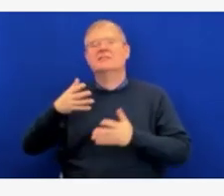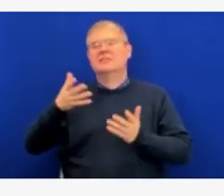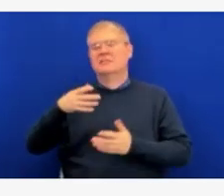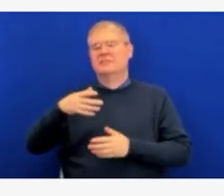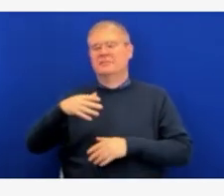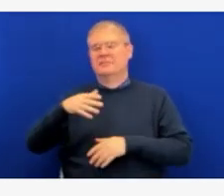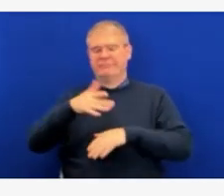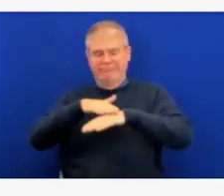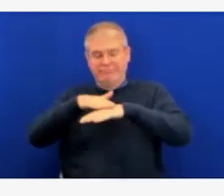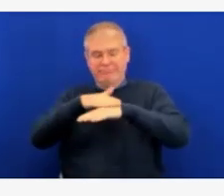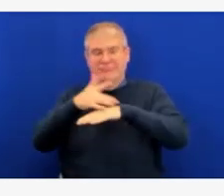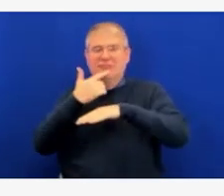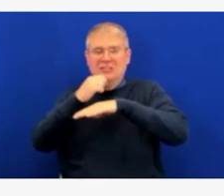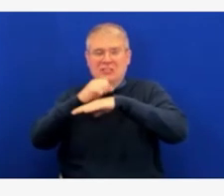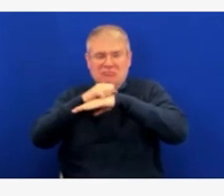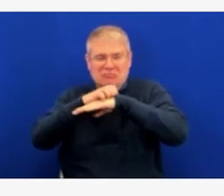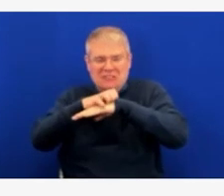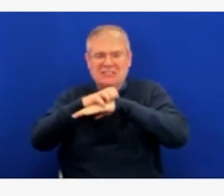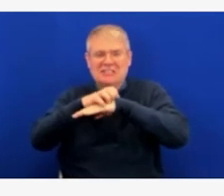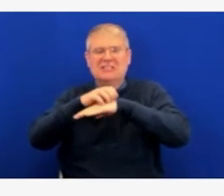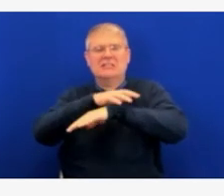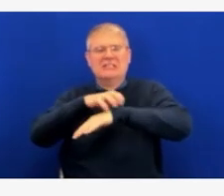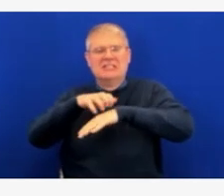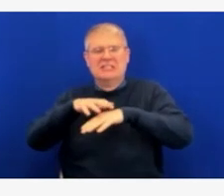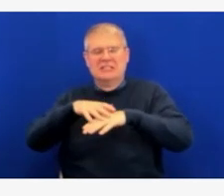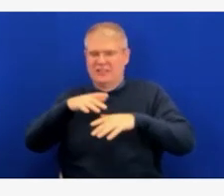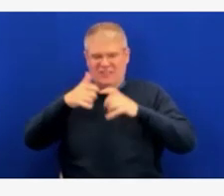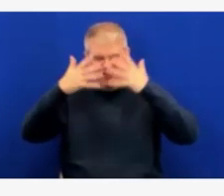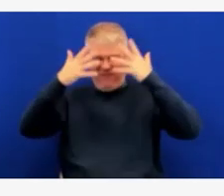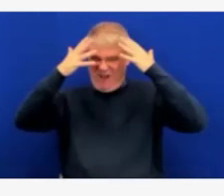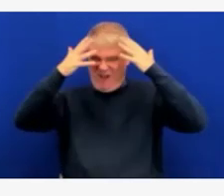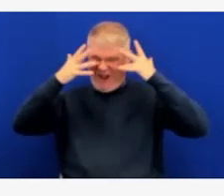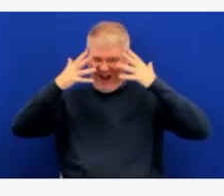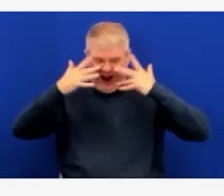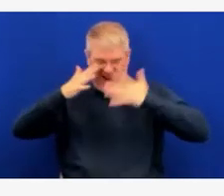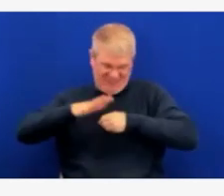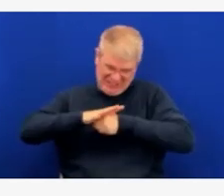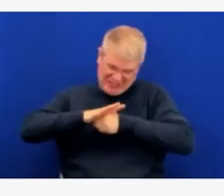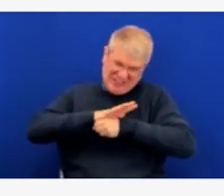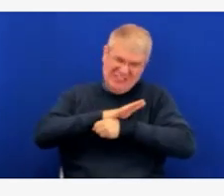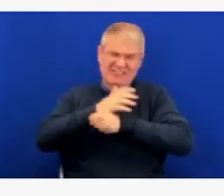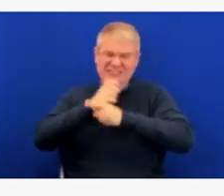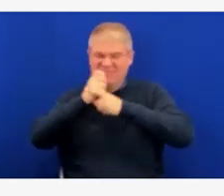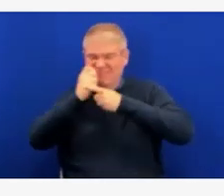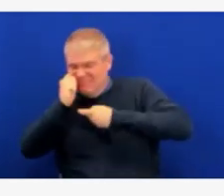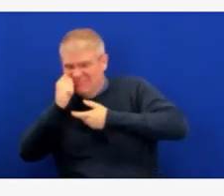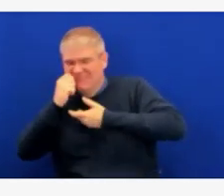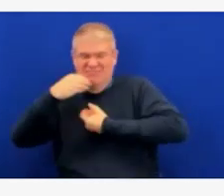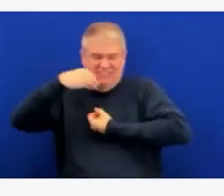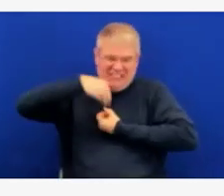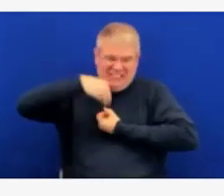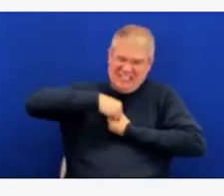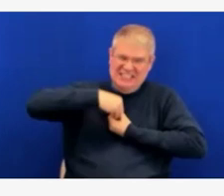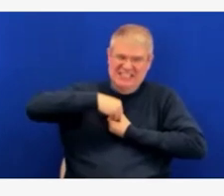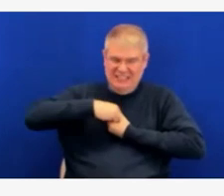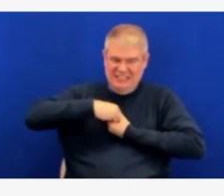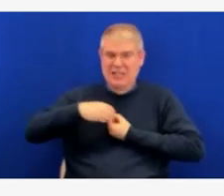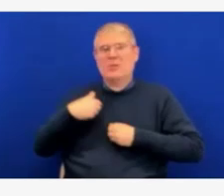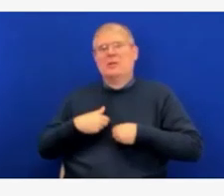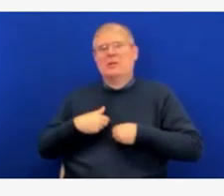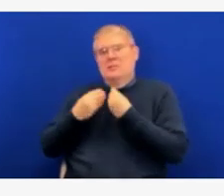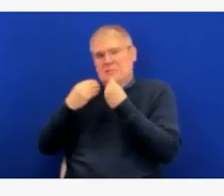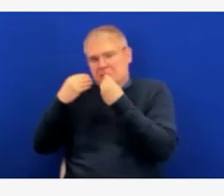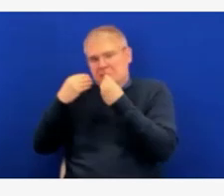for the most part, require support in the hospital with medications that help boost their immune response to this disease.